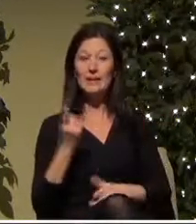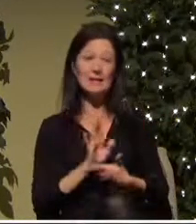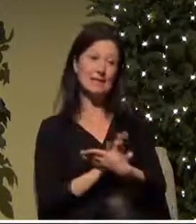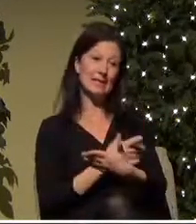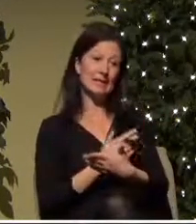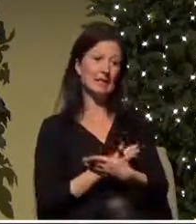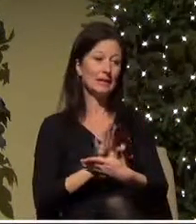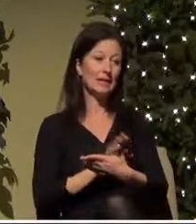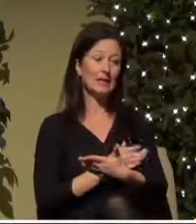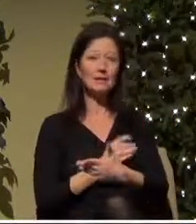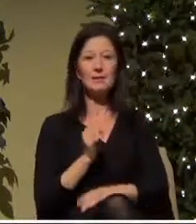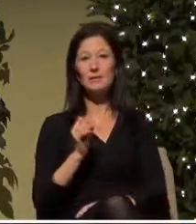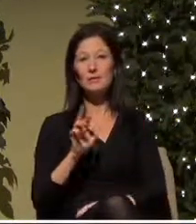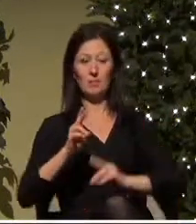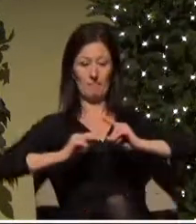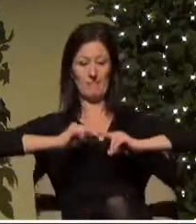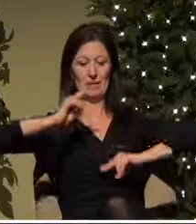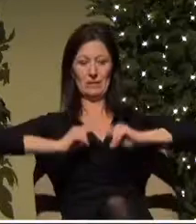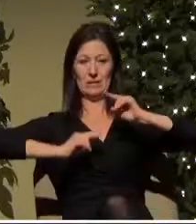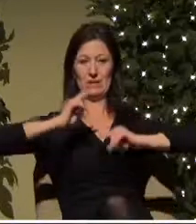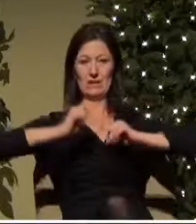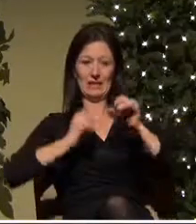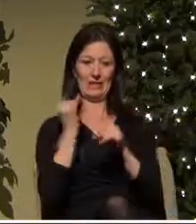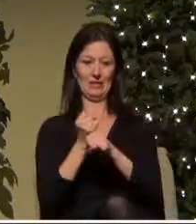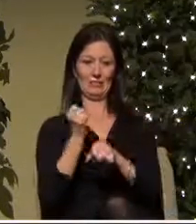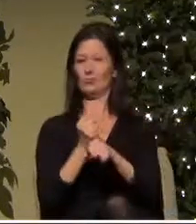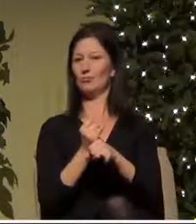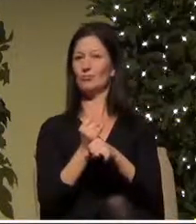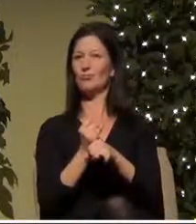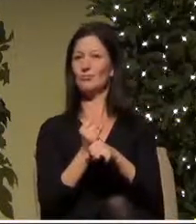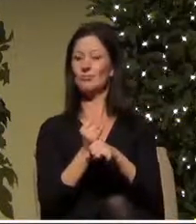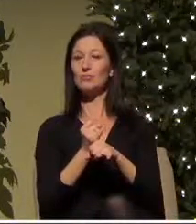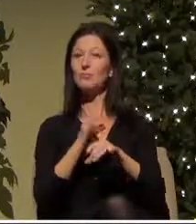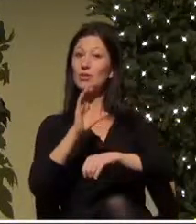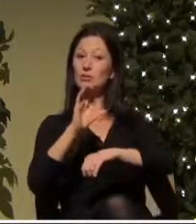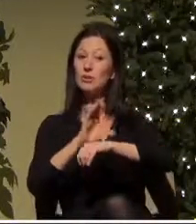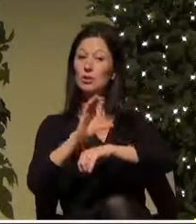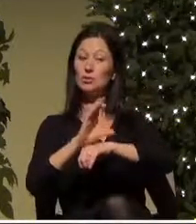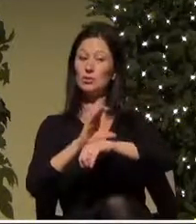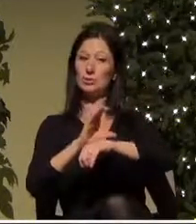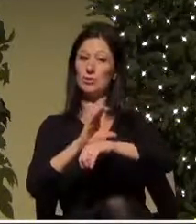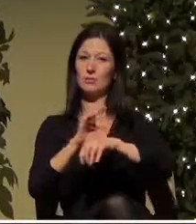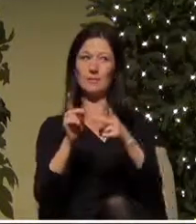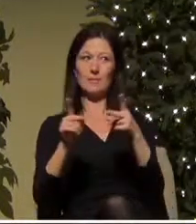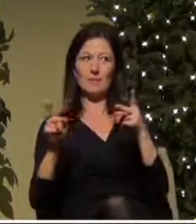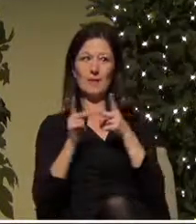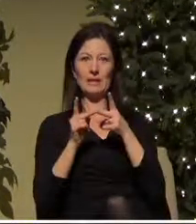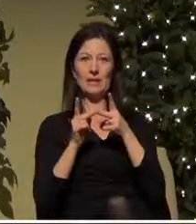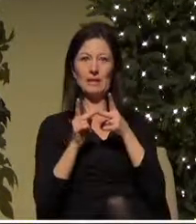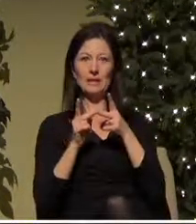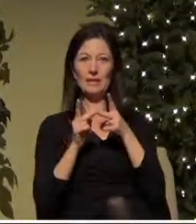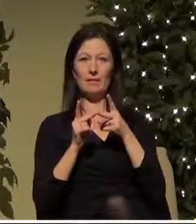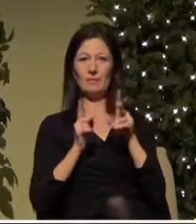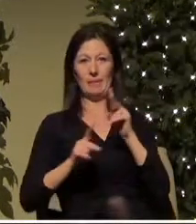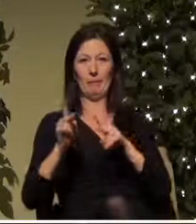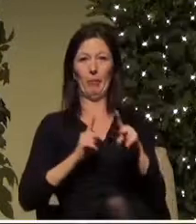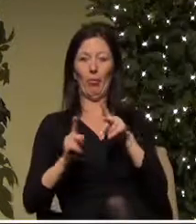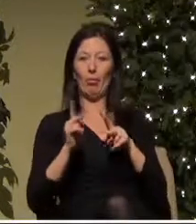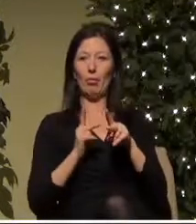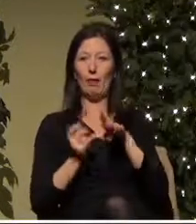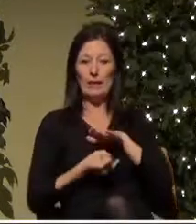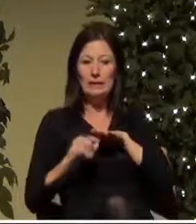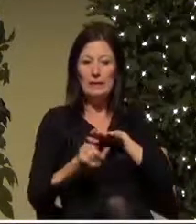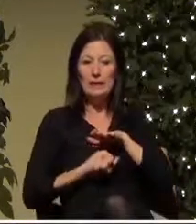a building or an institution the church is a place of outcasts welcoming outcasts